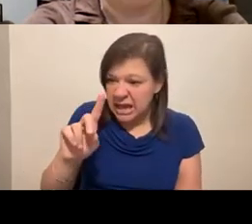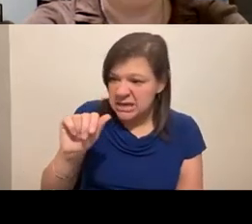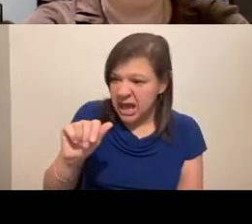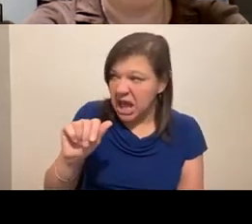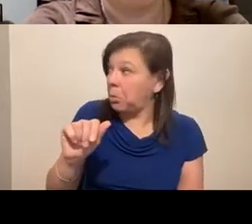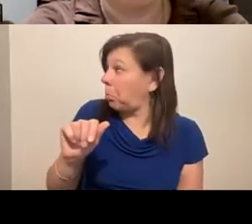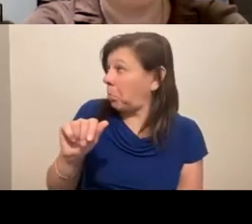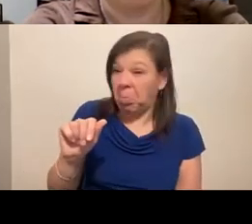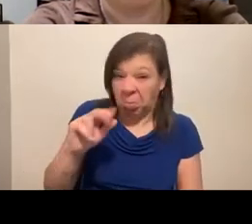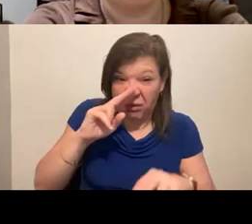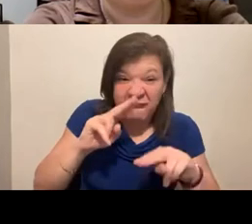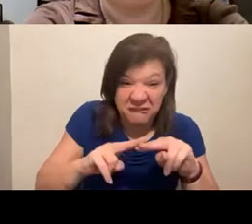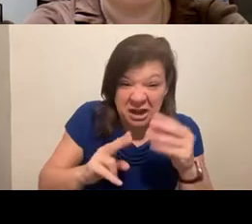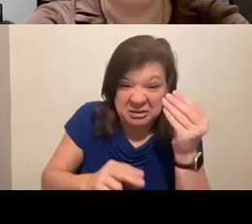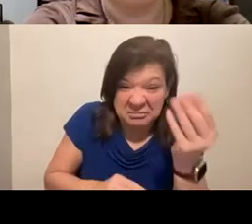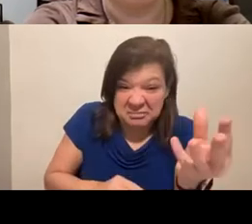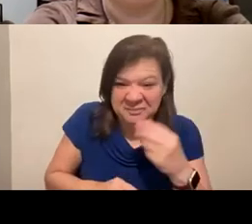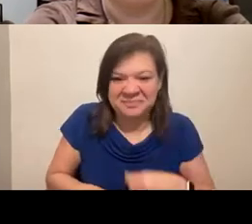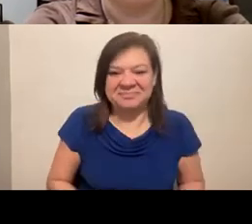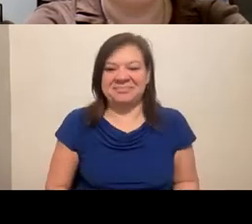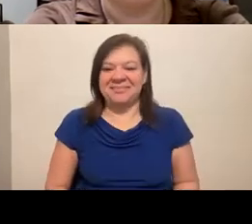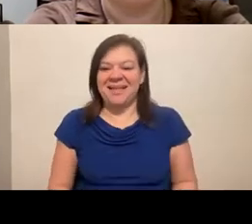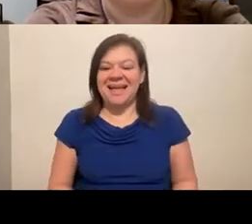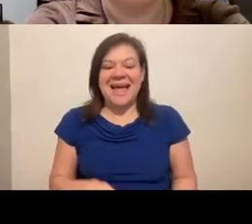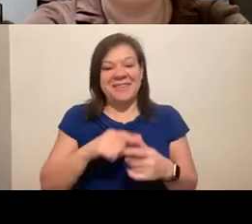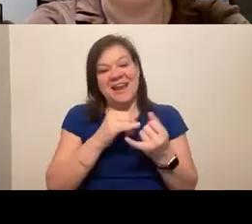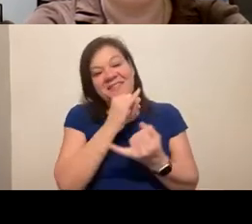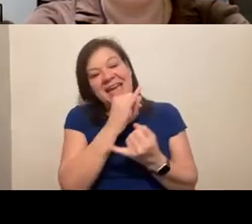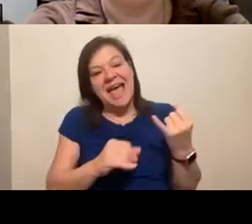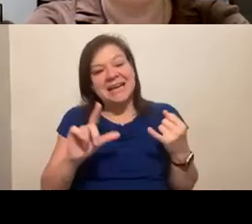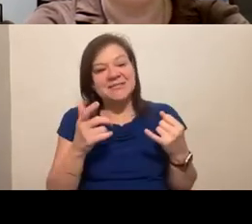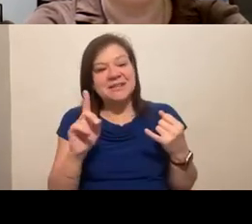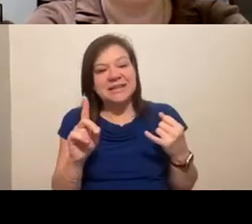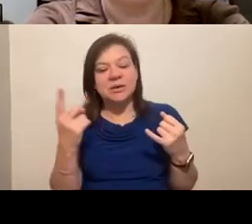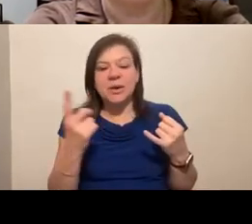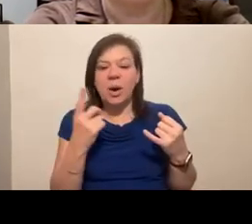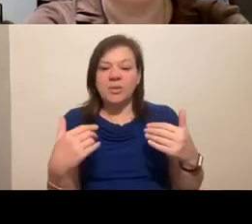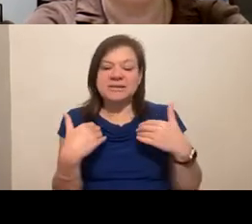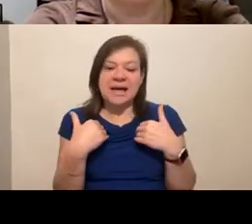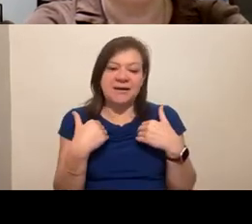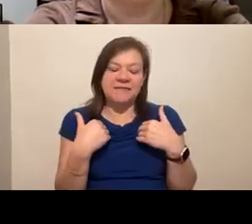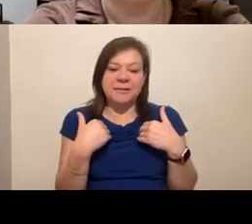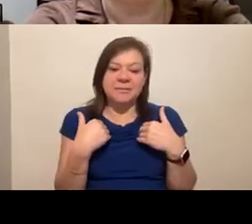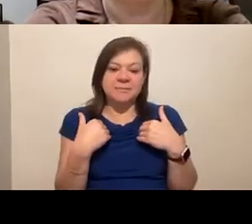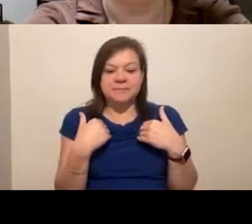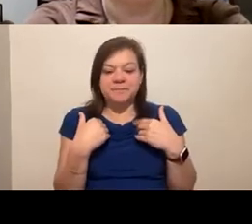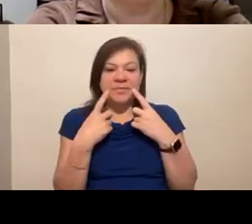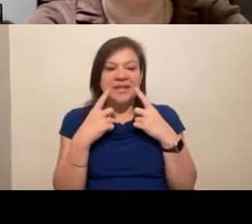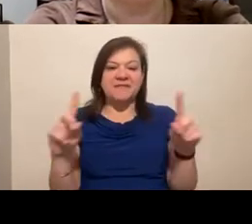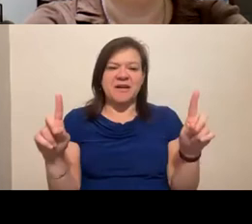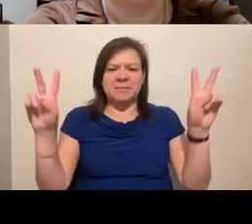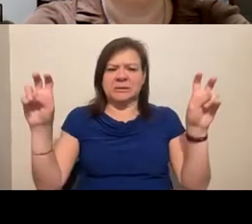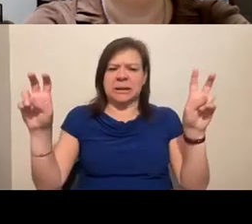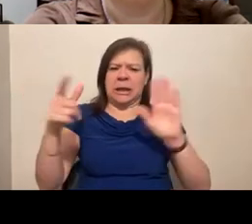to, at the end of every lead, there is some version of the famous legal session